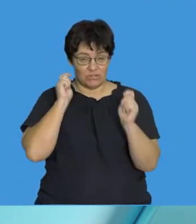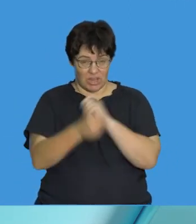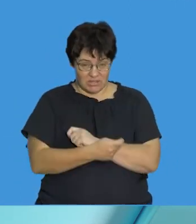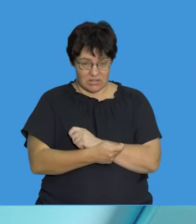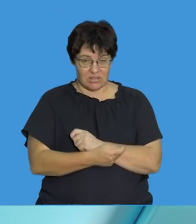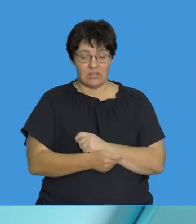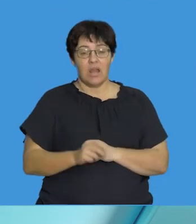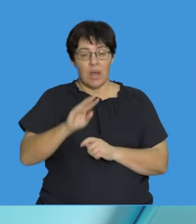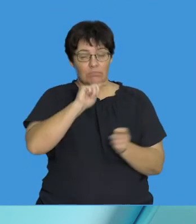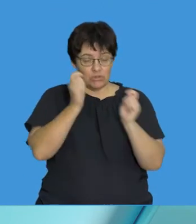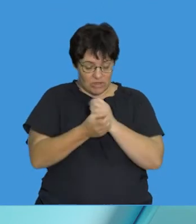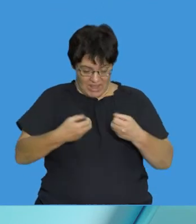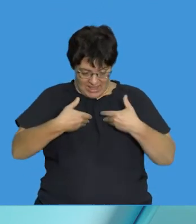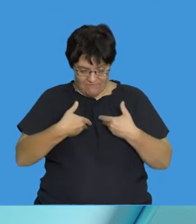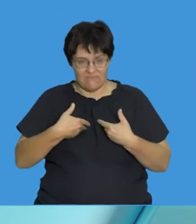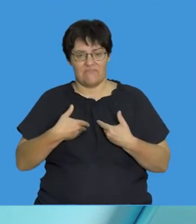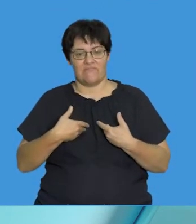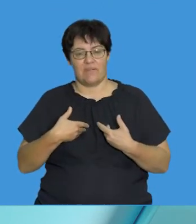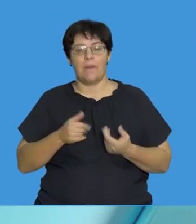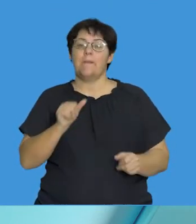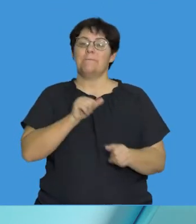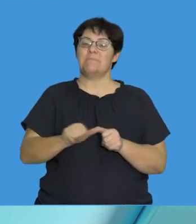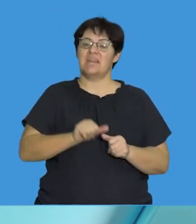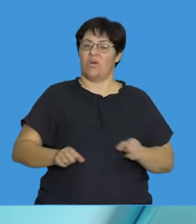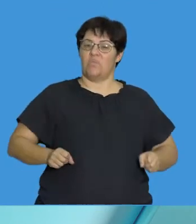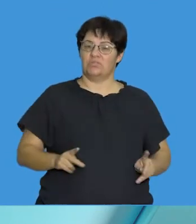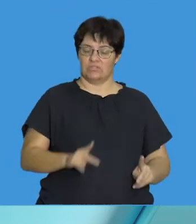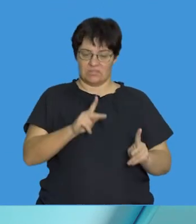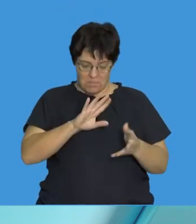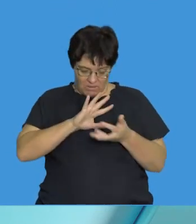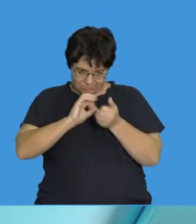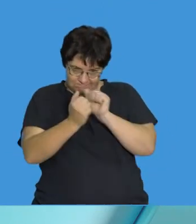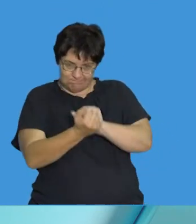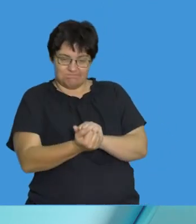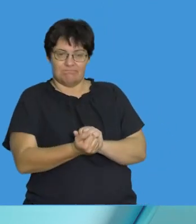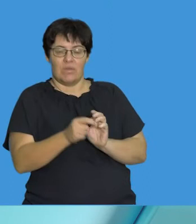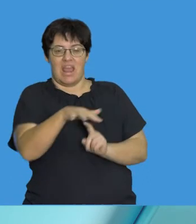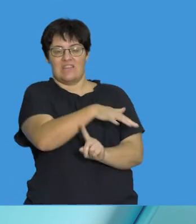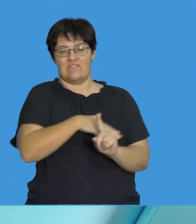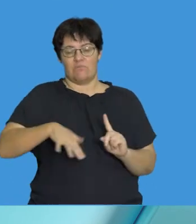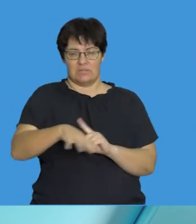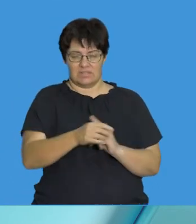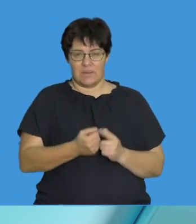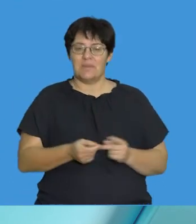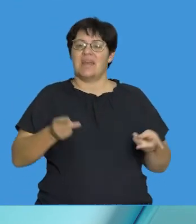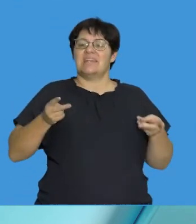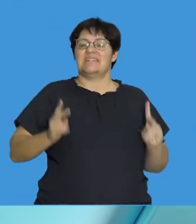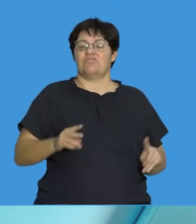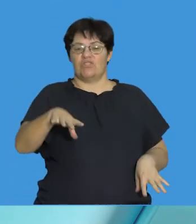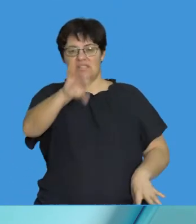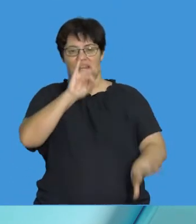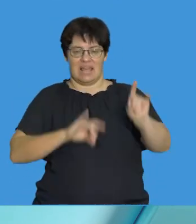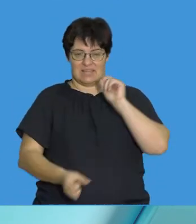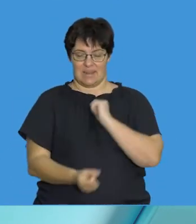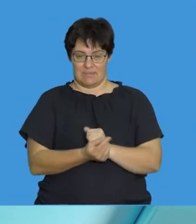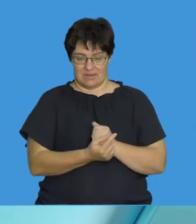a mutation gives an individual a better chance at adapting to that environment, we say that natural selection